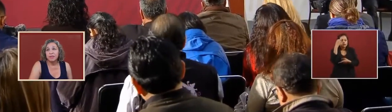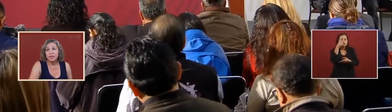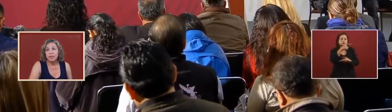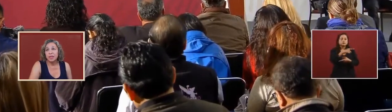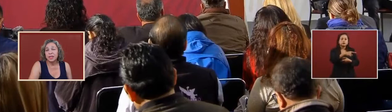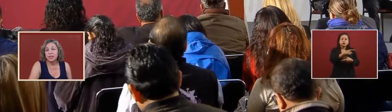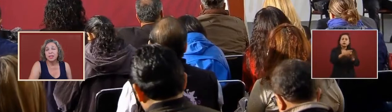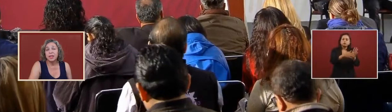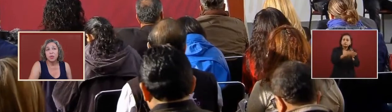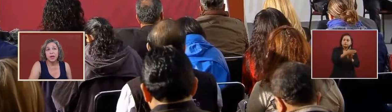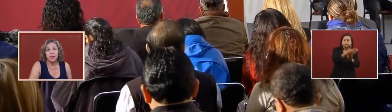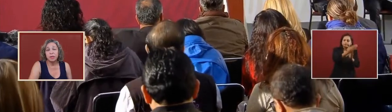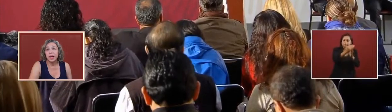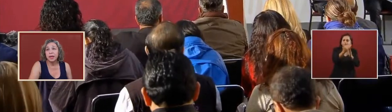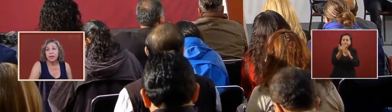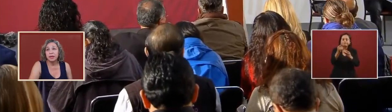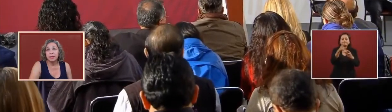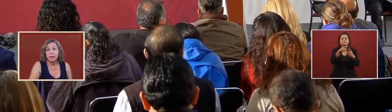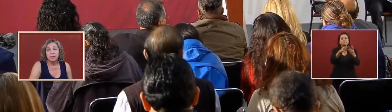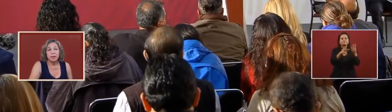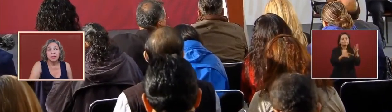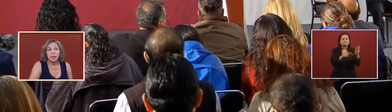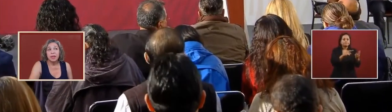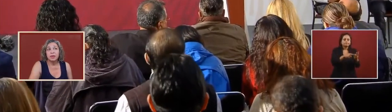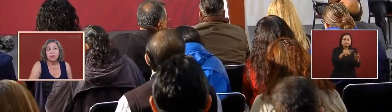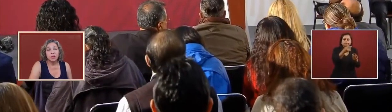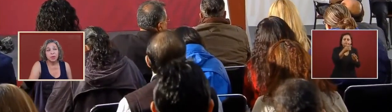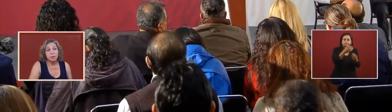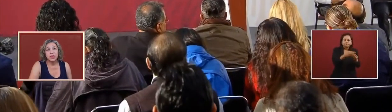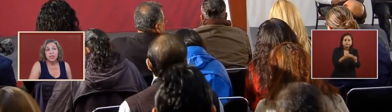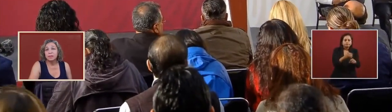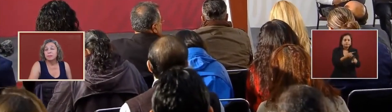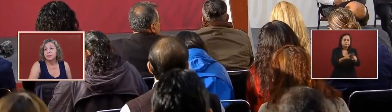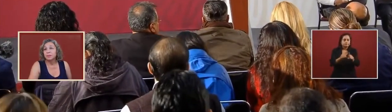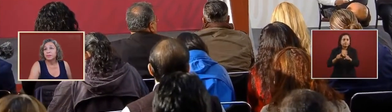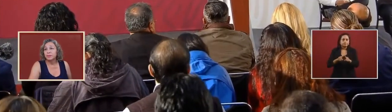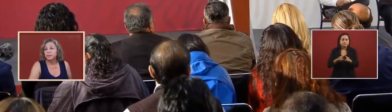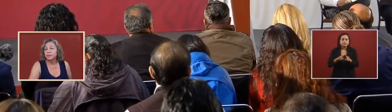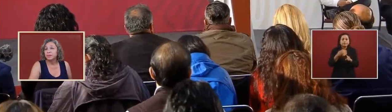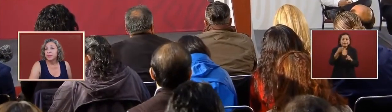different things that they wanted to buy and there was corruption